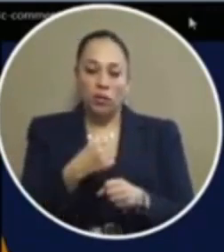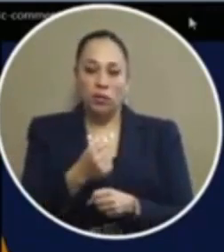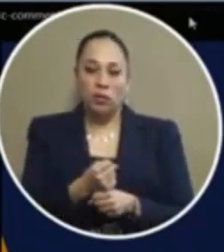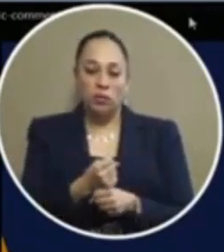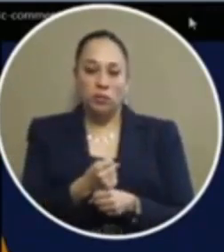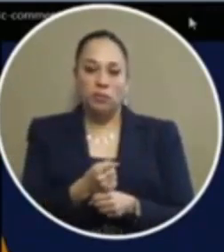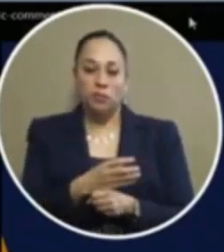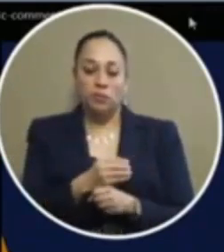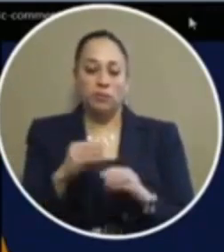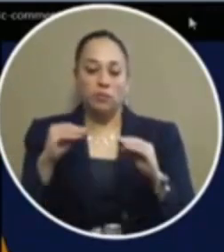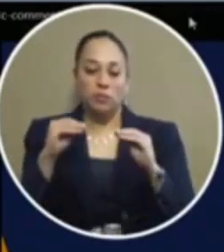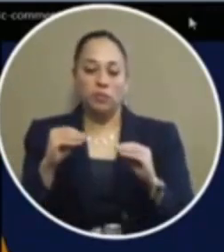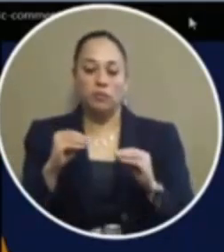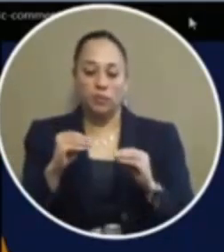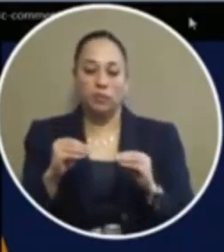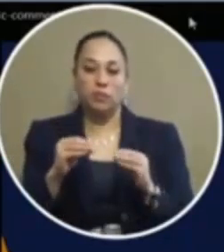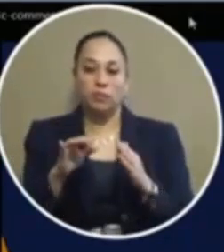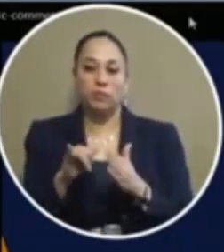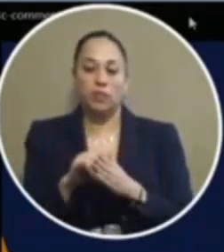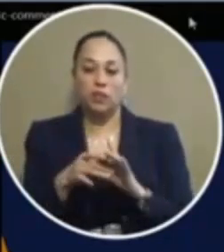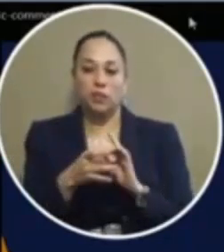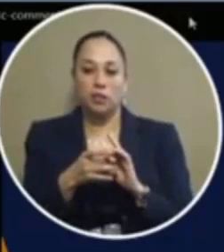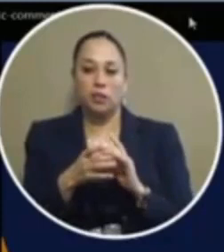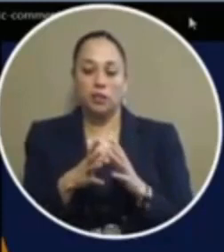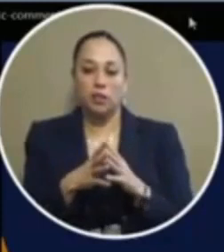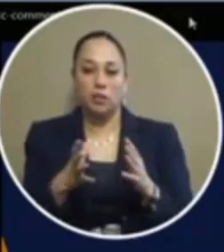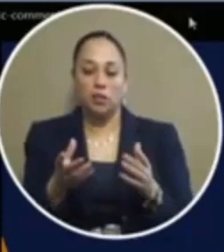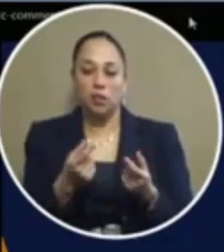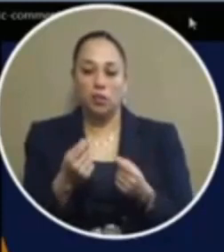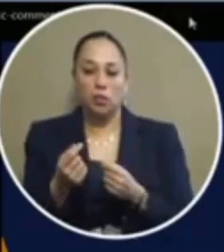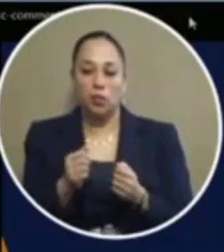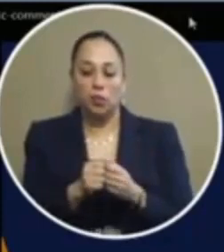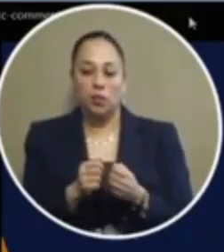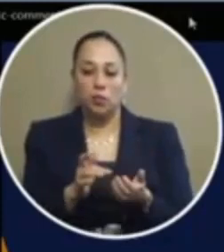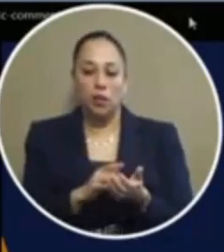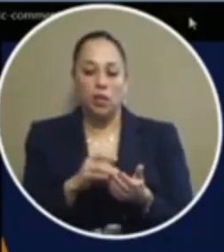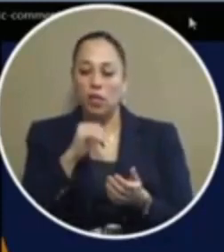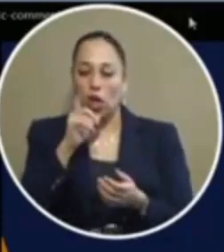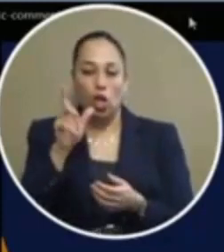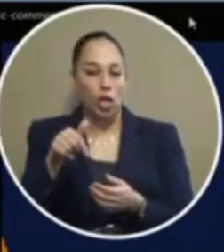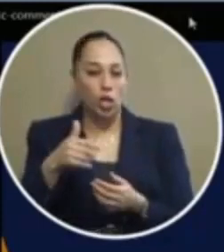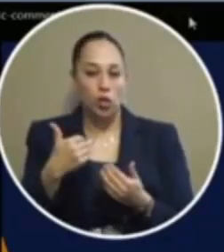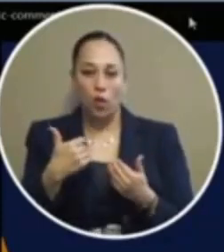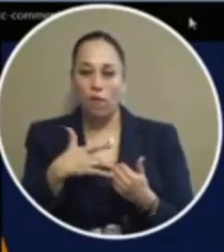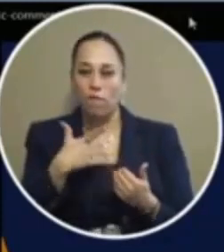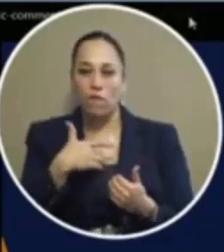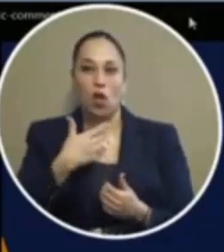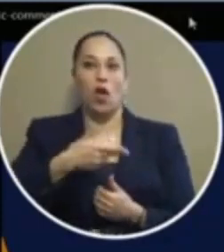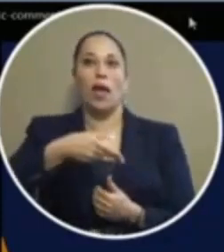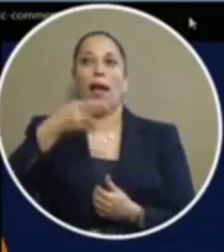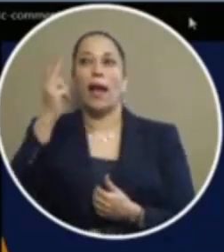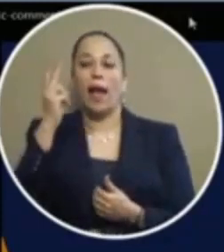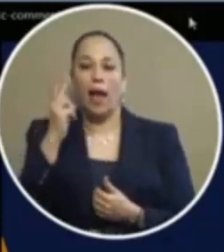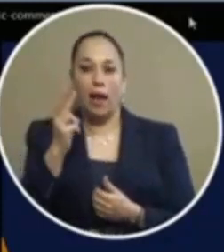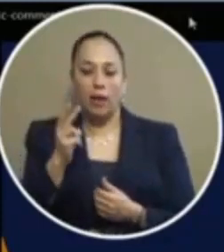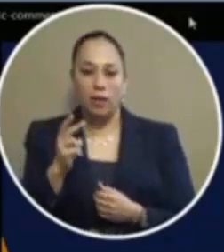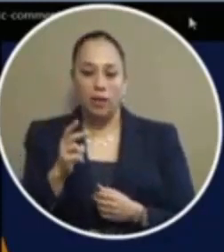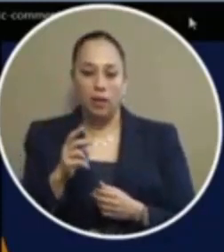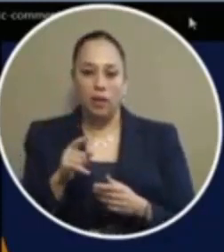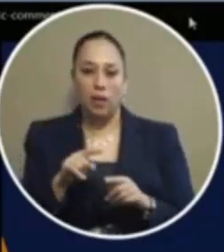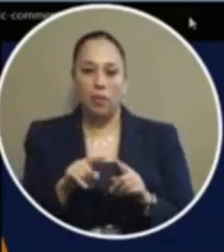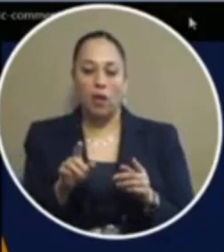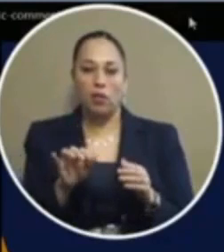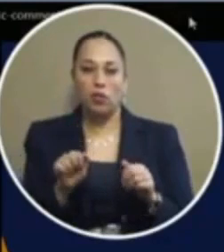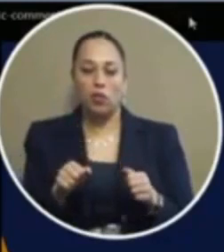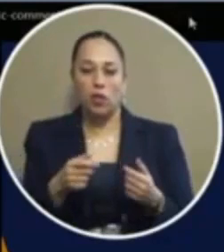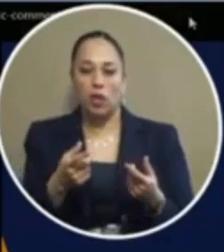teaching them i think it's a lot of it has to be with education you don't necessarily need to be high and be of course incapacitated you